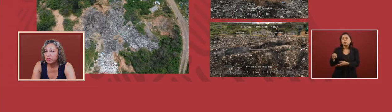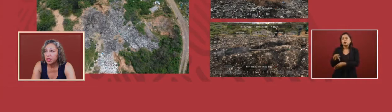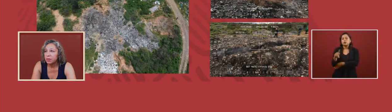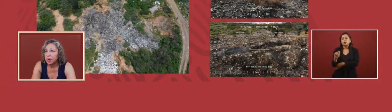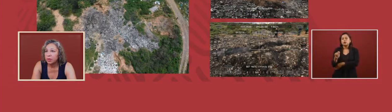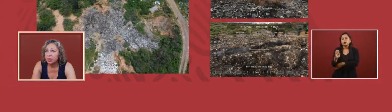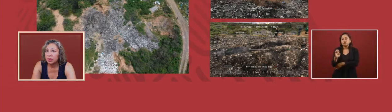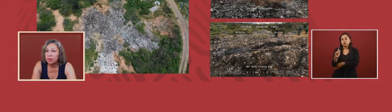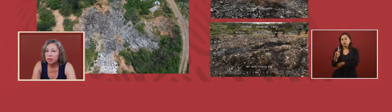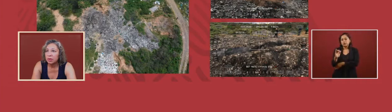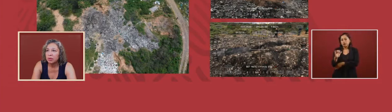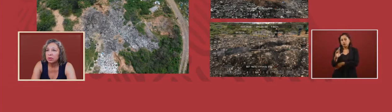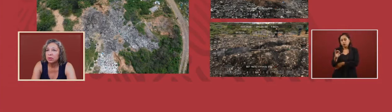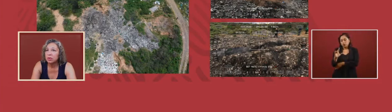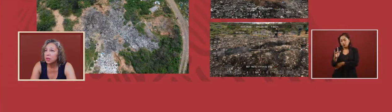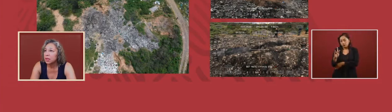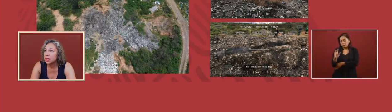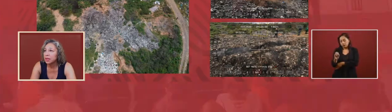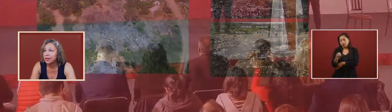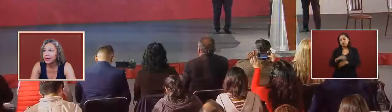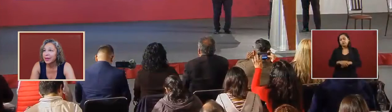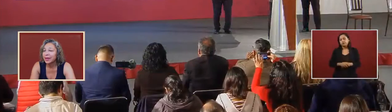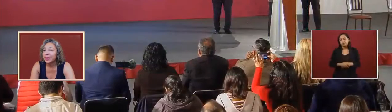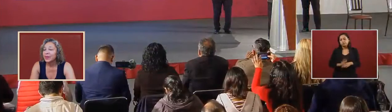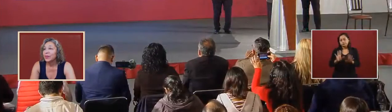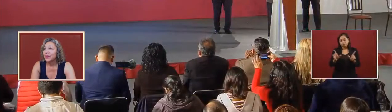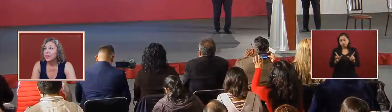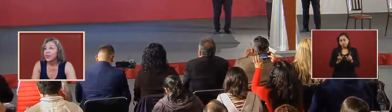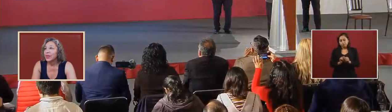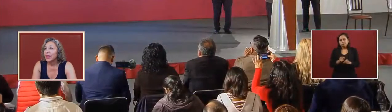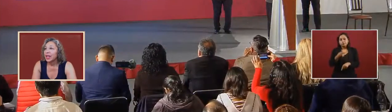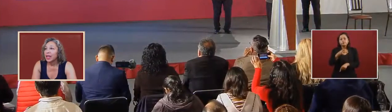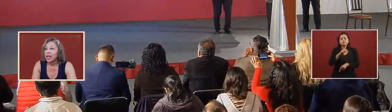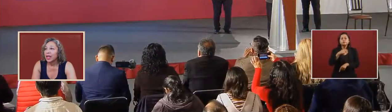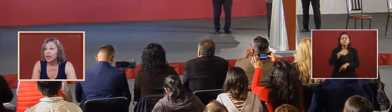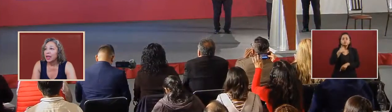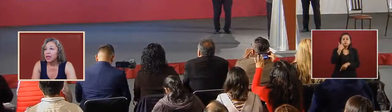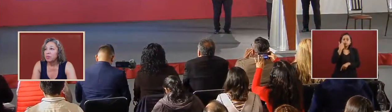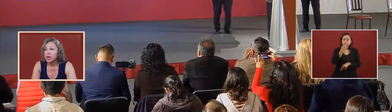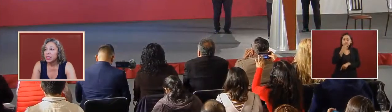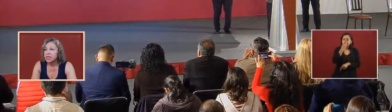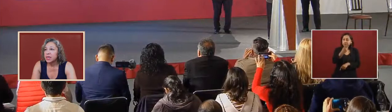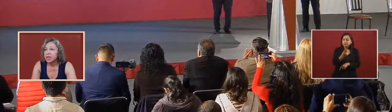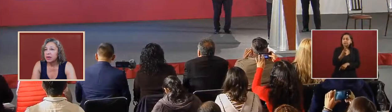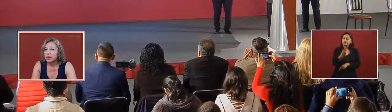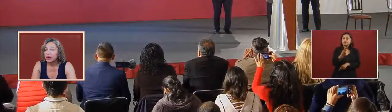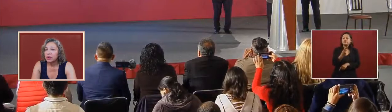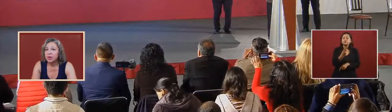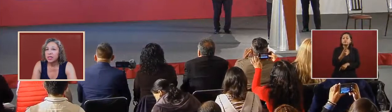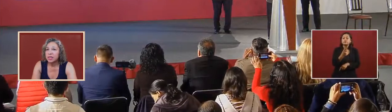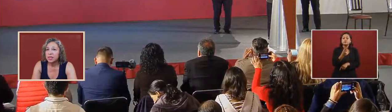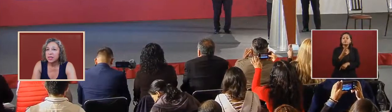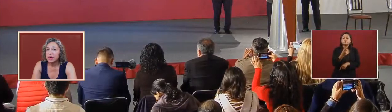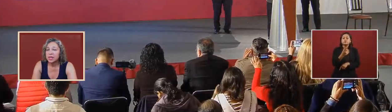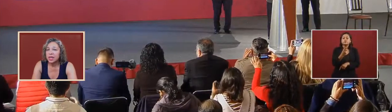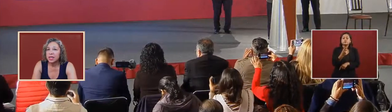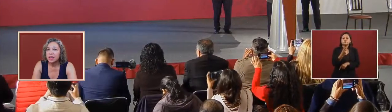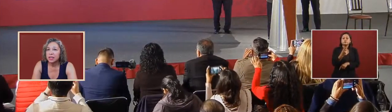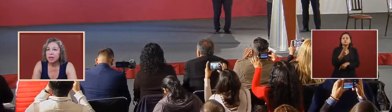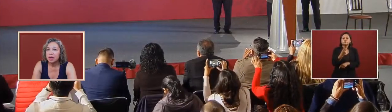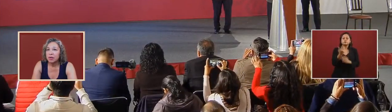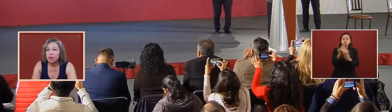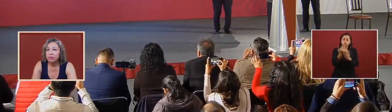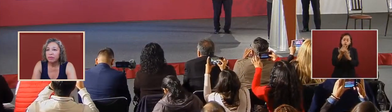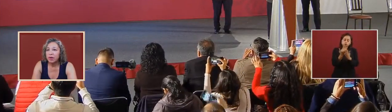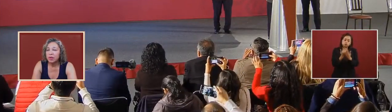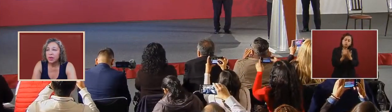in particular we're taking